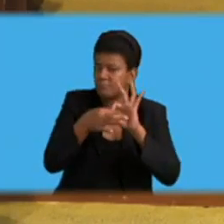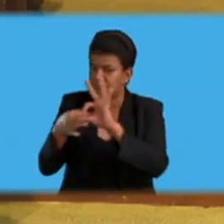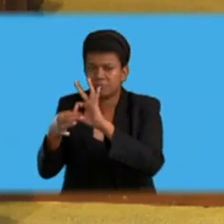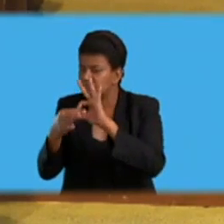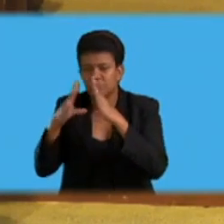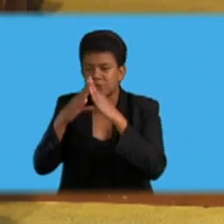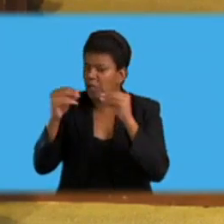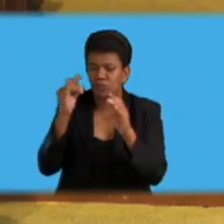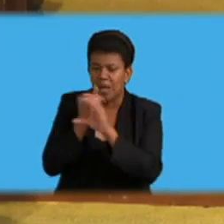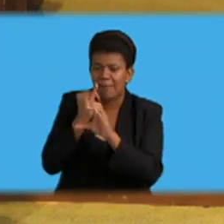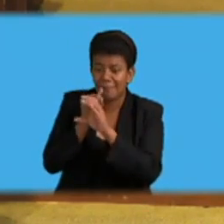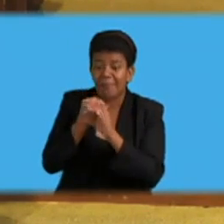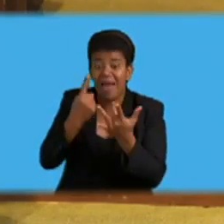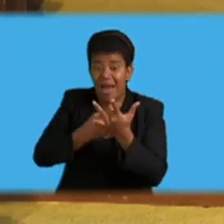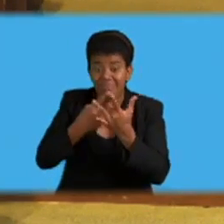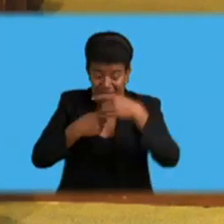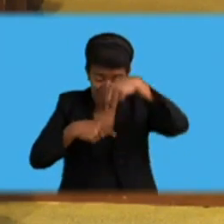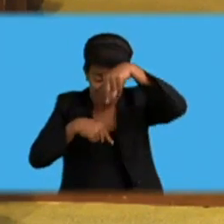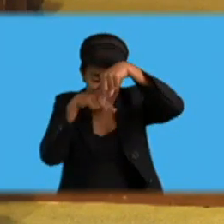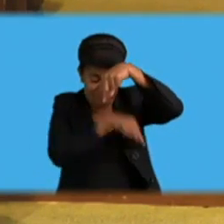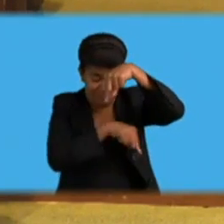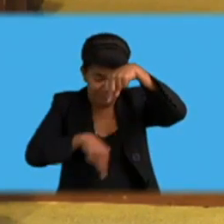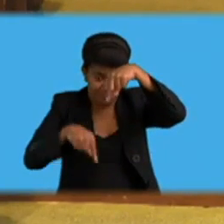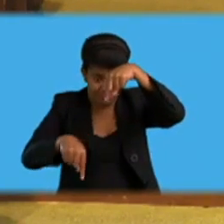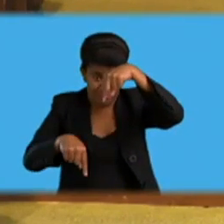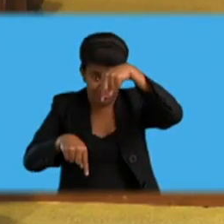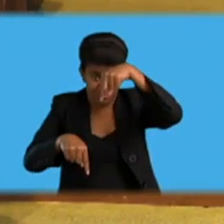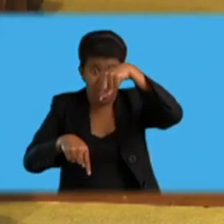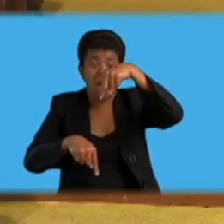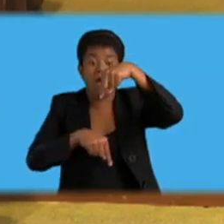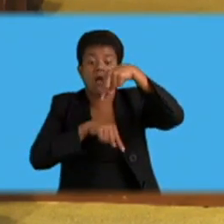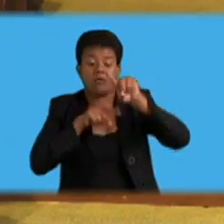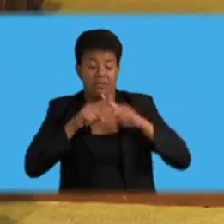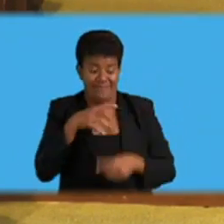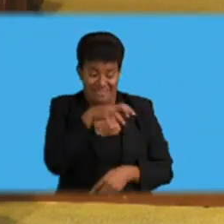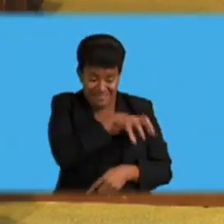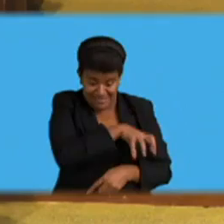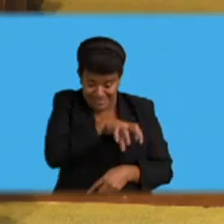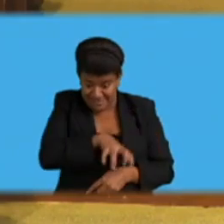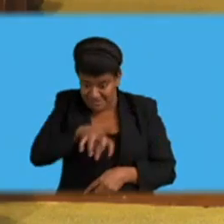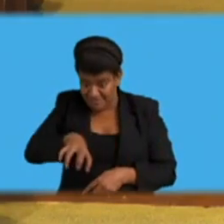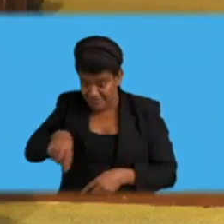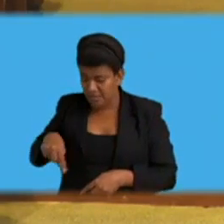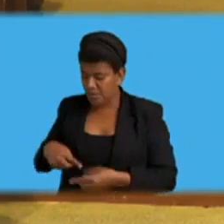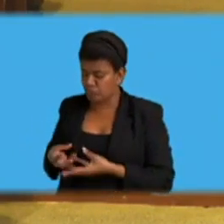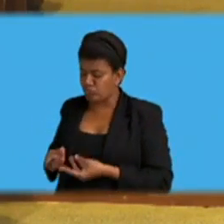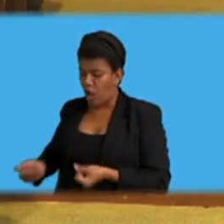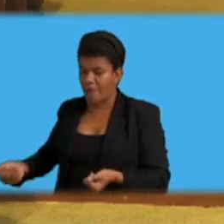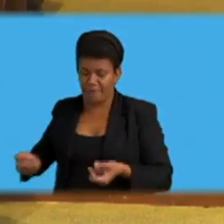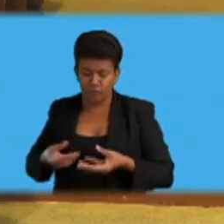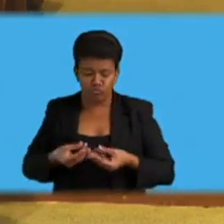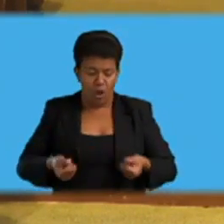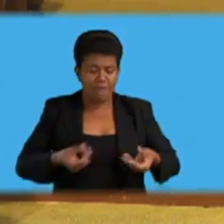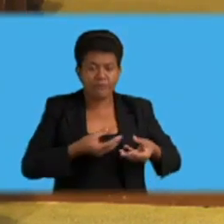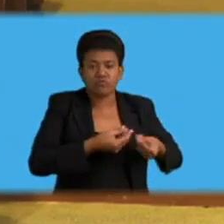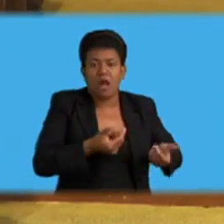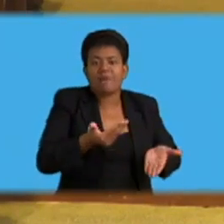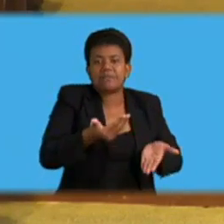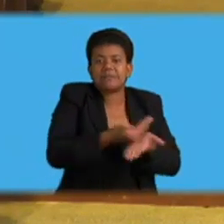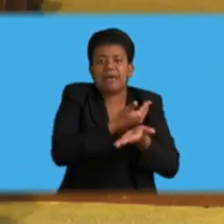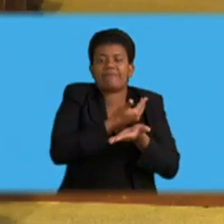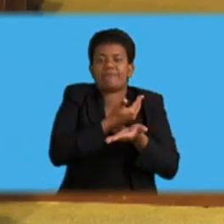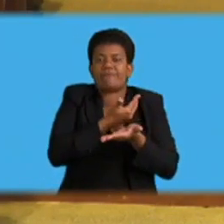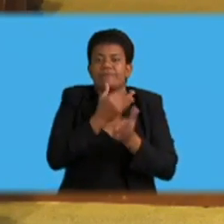those offenses, offenses. And that may aid and abet the occurrence of such